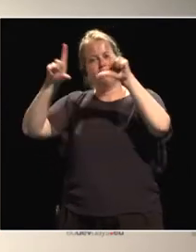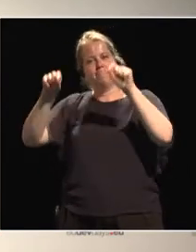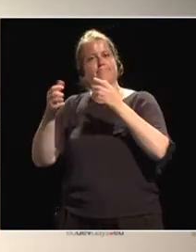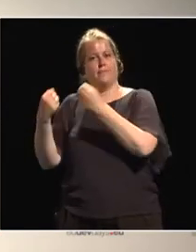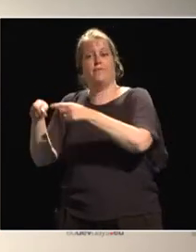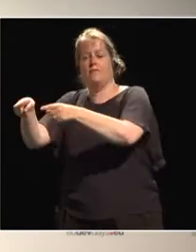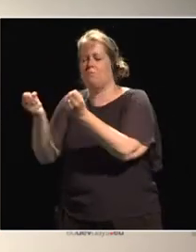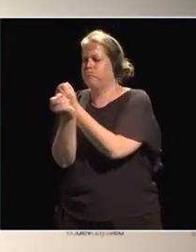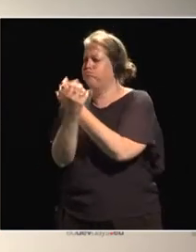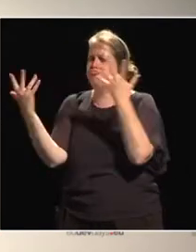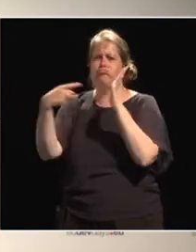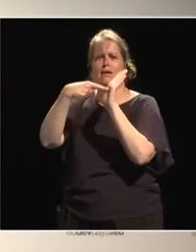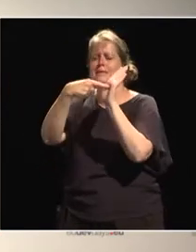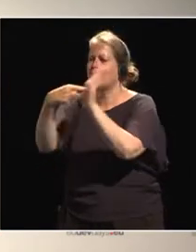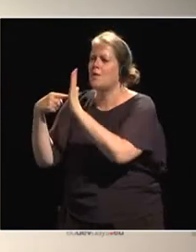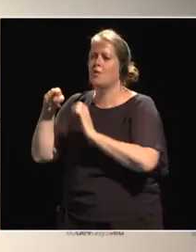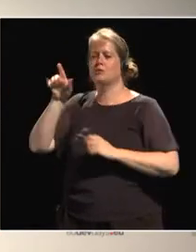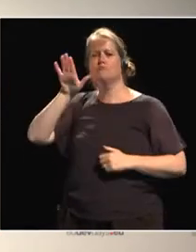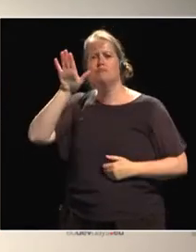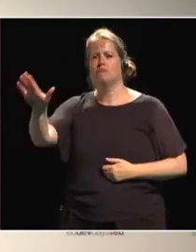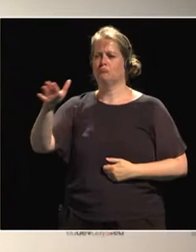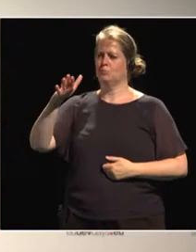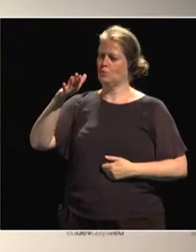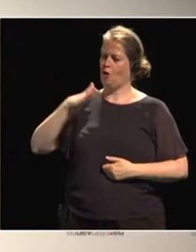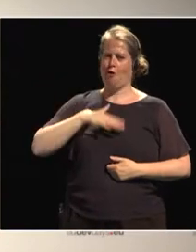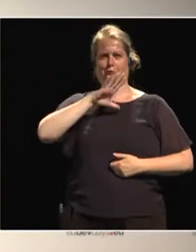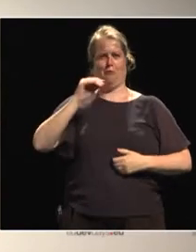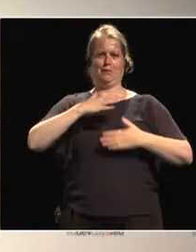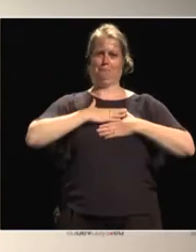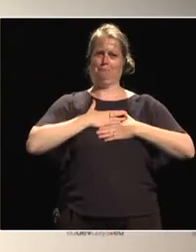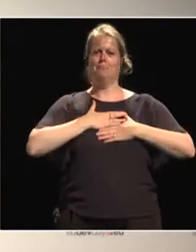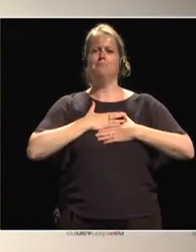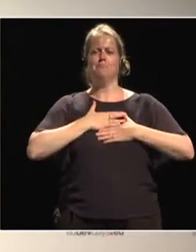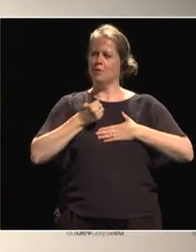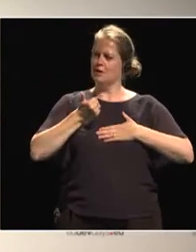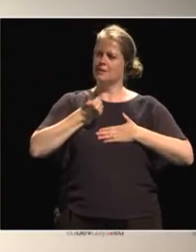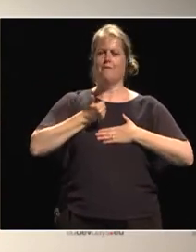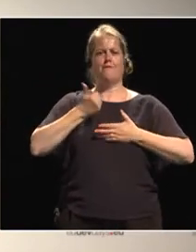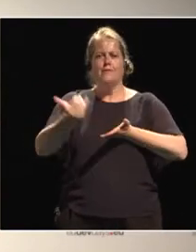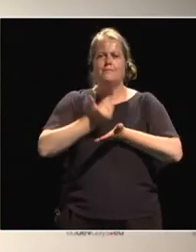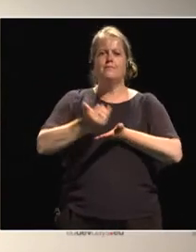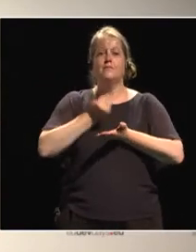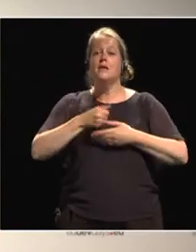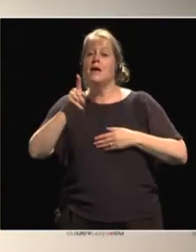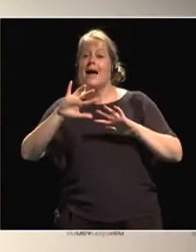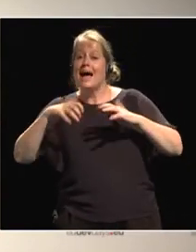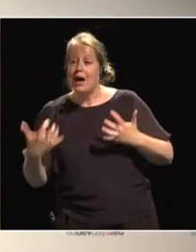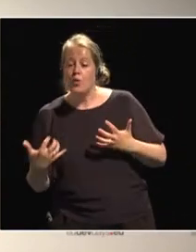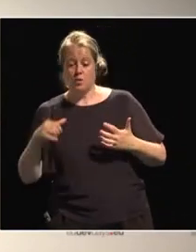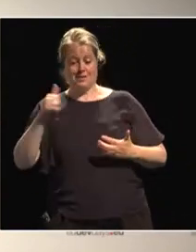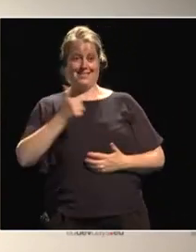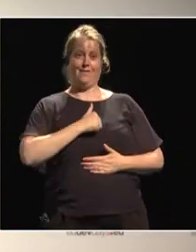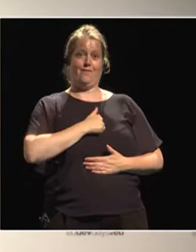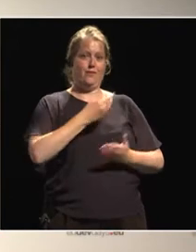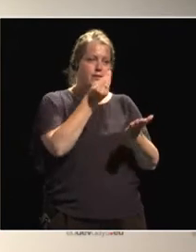women entrepreneurs who've succeeded by their own means, by having access to financing all by themselves,